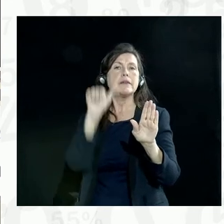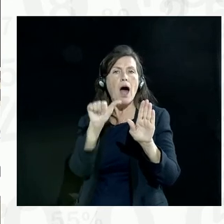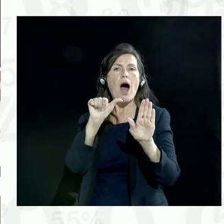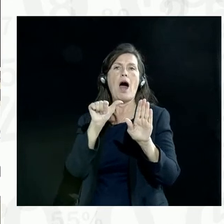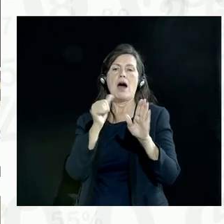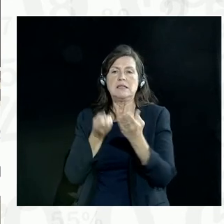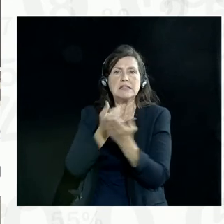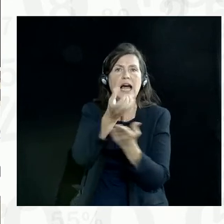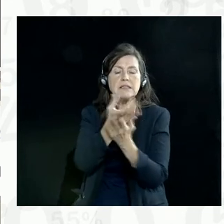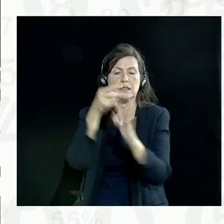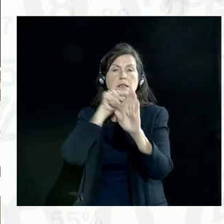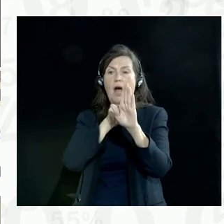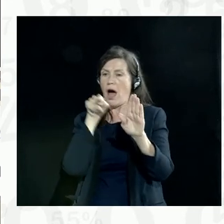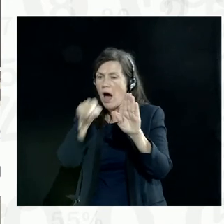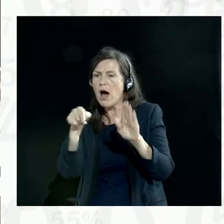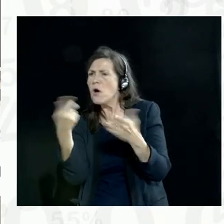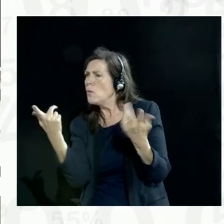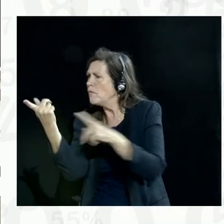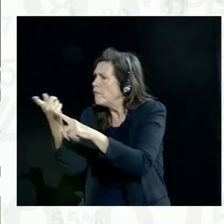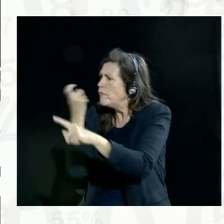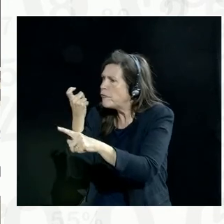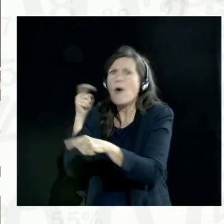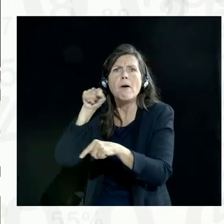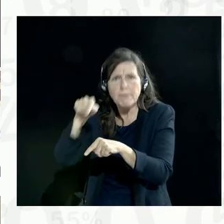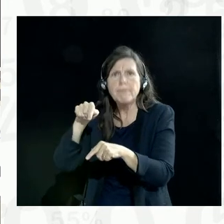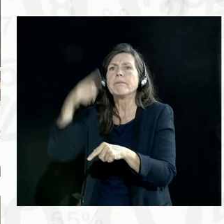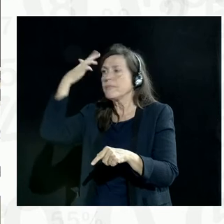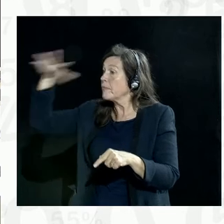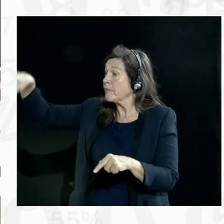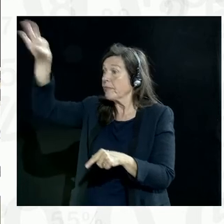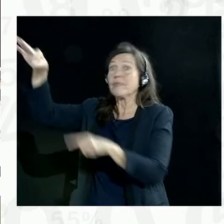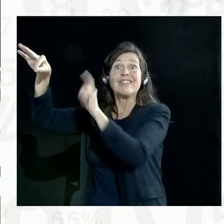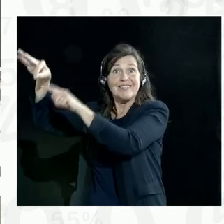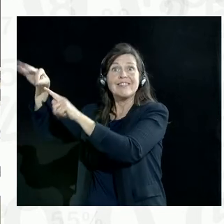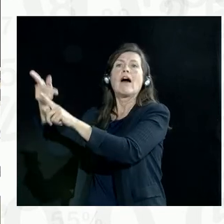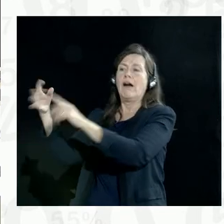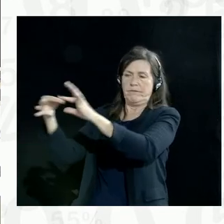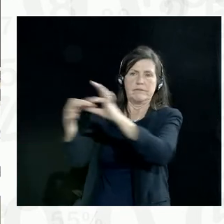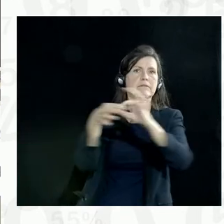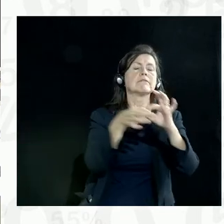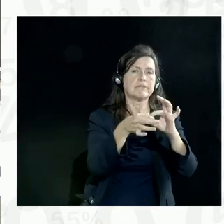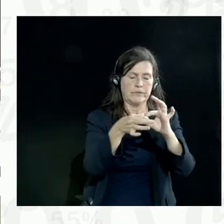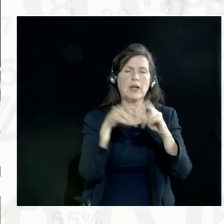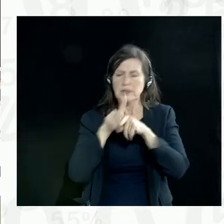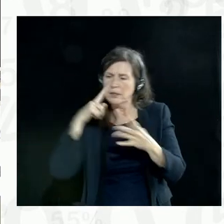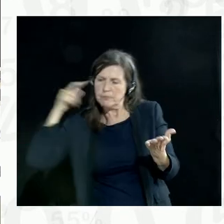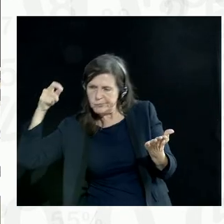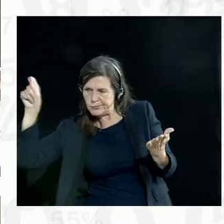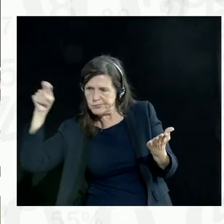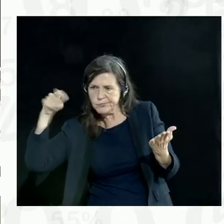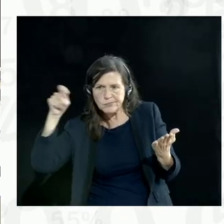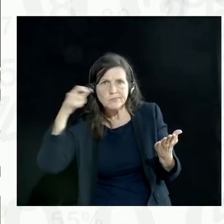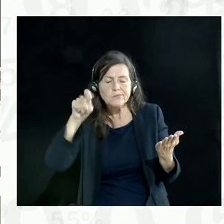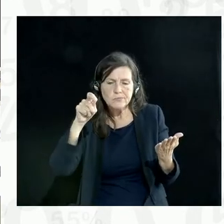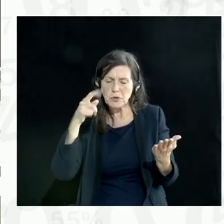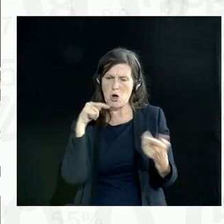systems that I was speaking about, because there is provenance information. There is, you know, checksums that allow for us to make